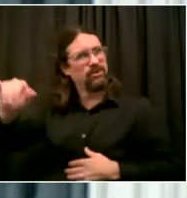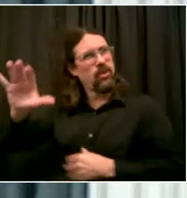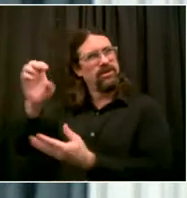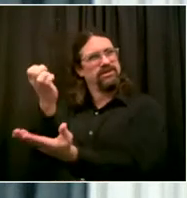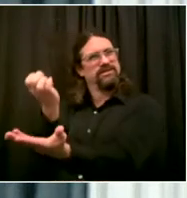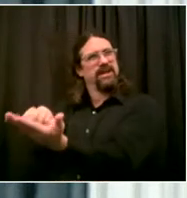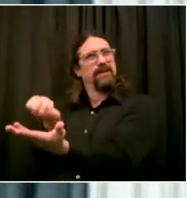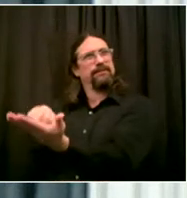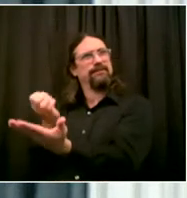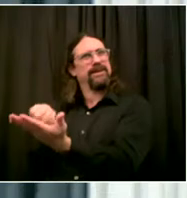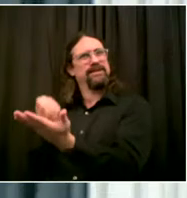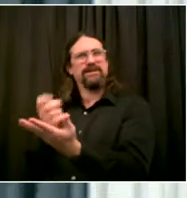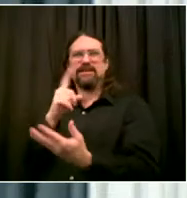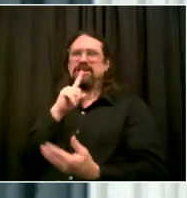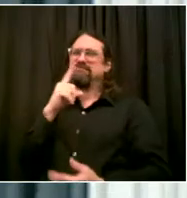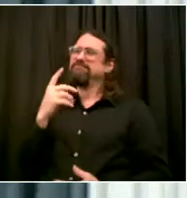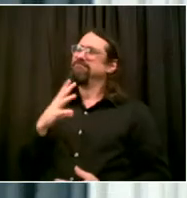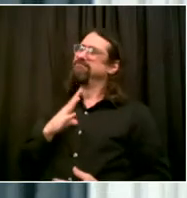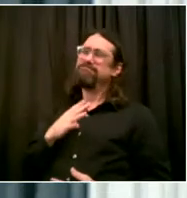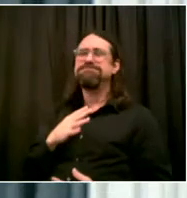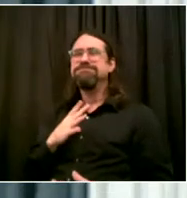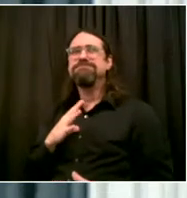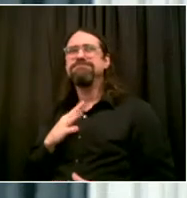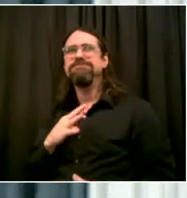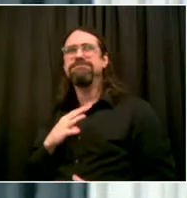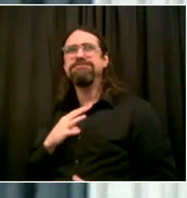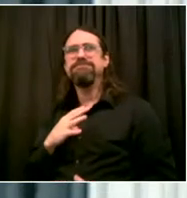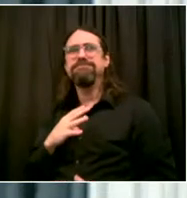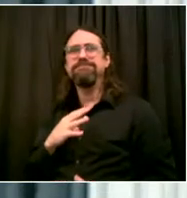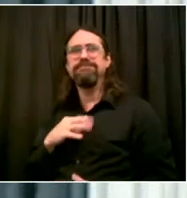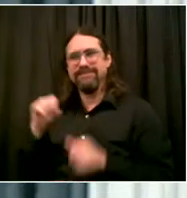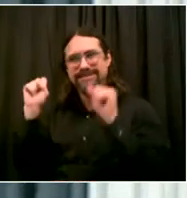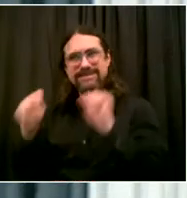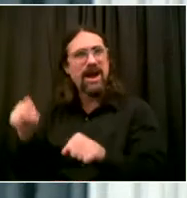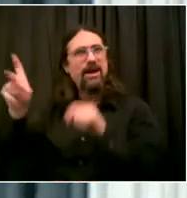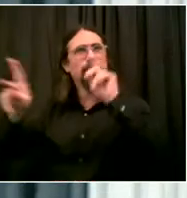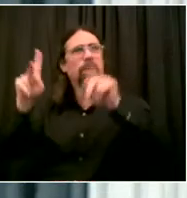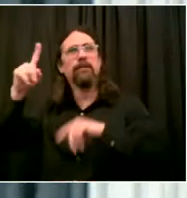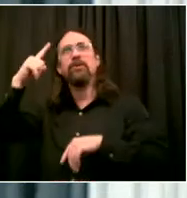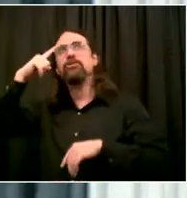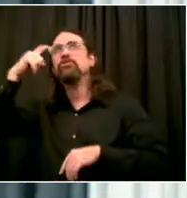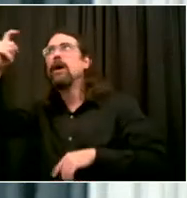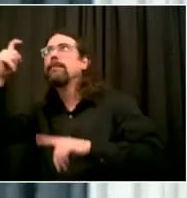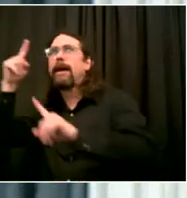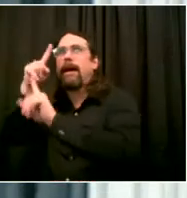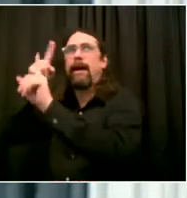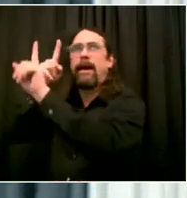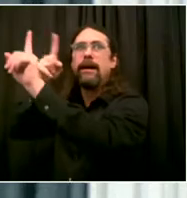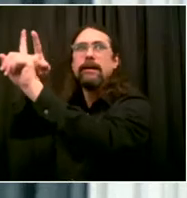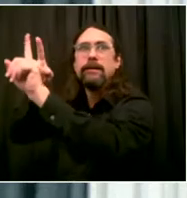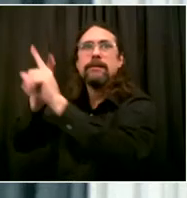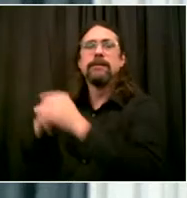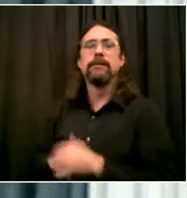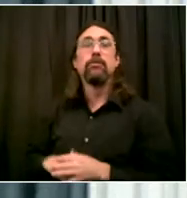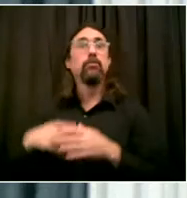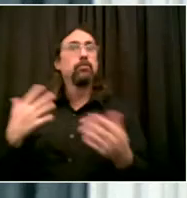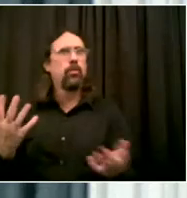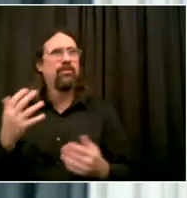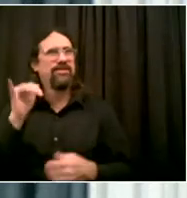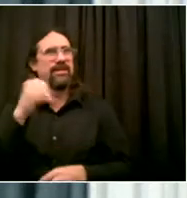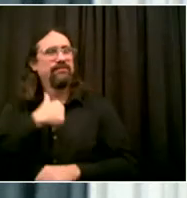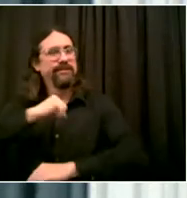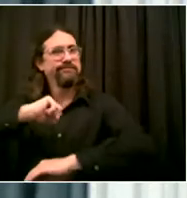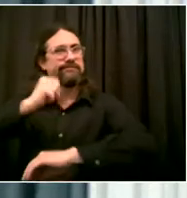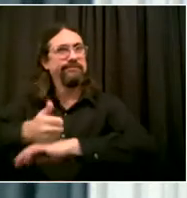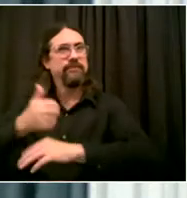storefronts program. Listen, throughout this pandemic, our small businesses have been showing their tenacity and their